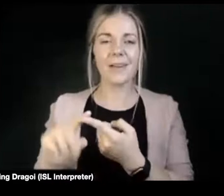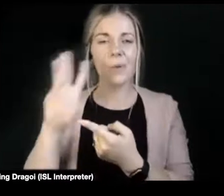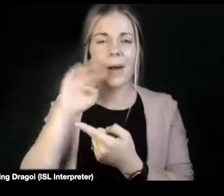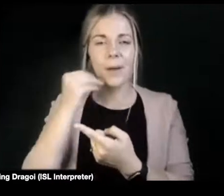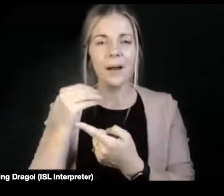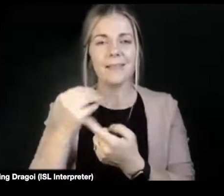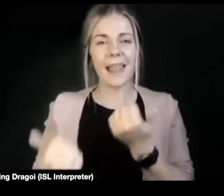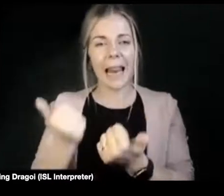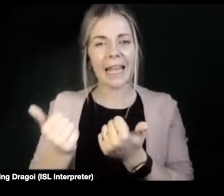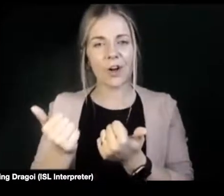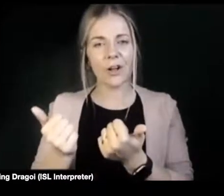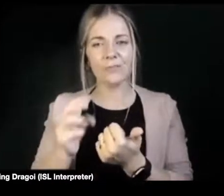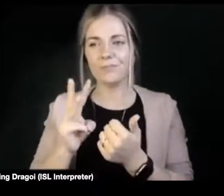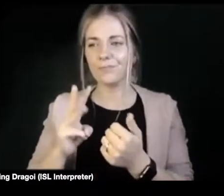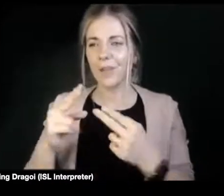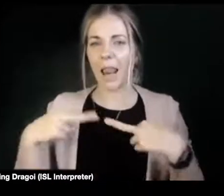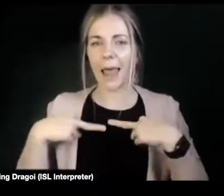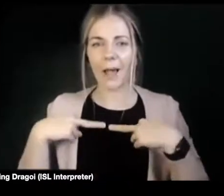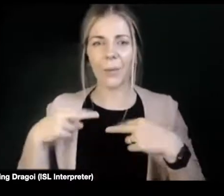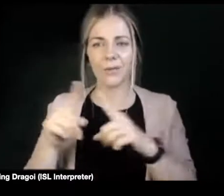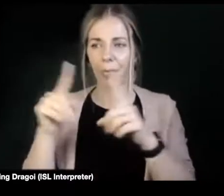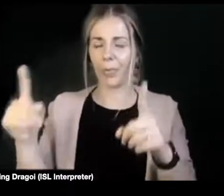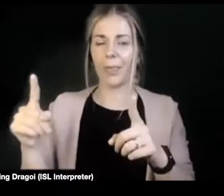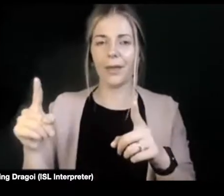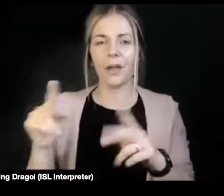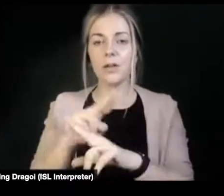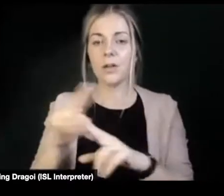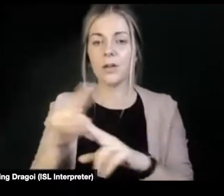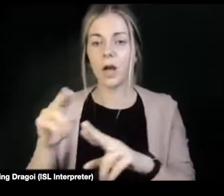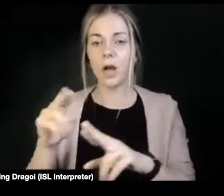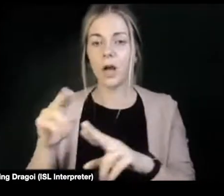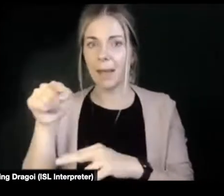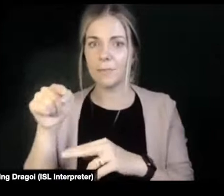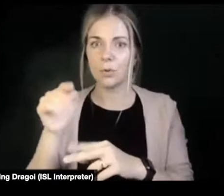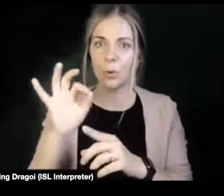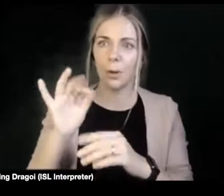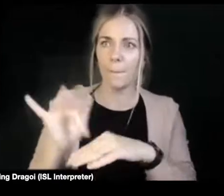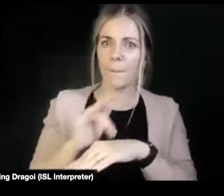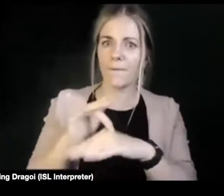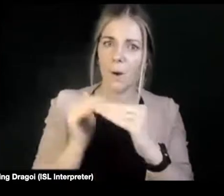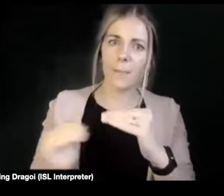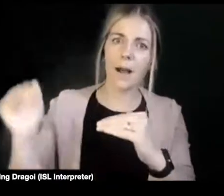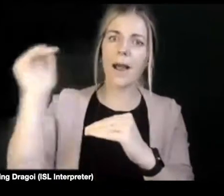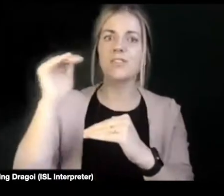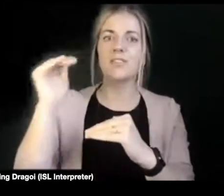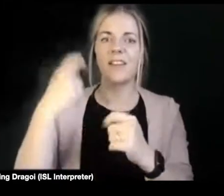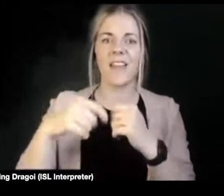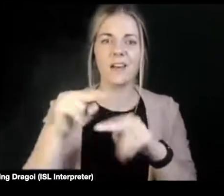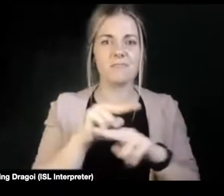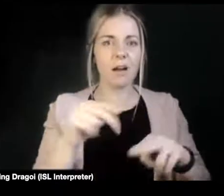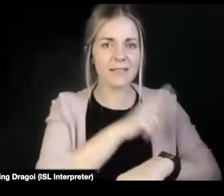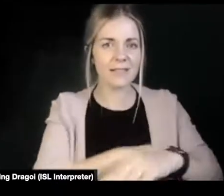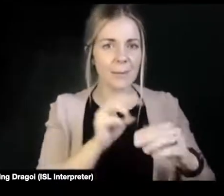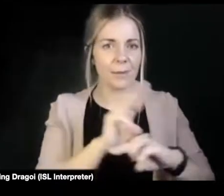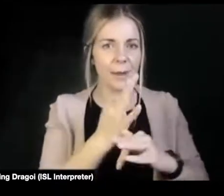expecting disabled parents to perform parenting to a much higher standard than non-disabled parents. And we are trying to